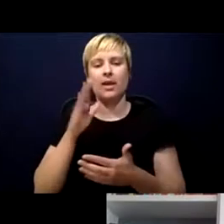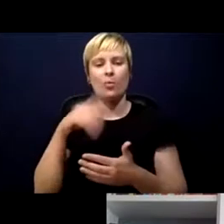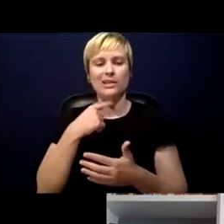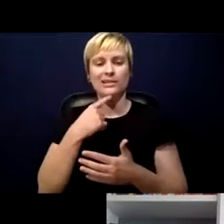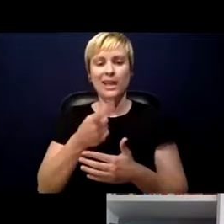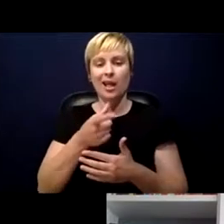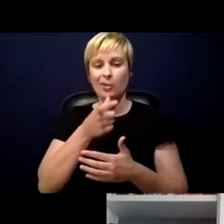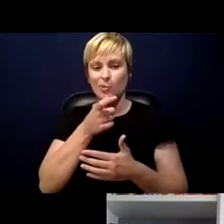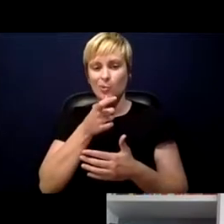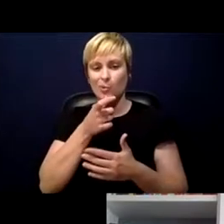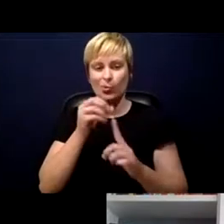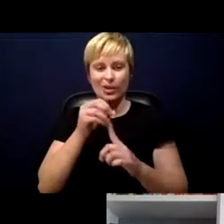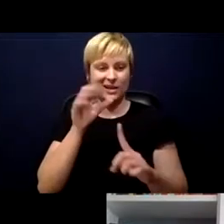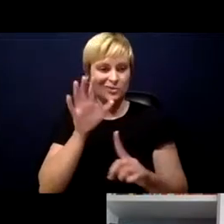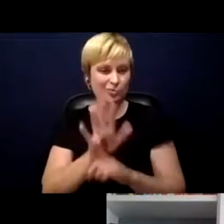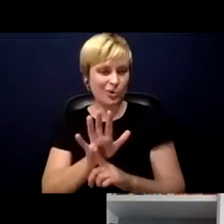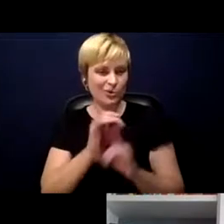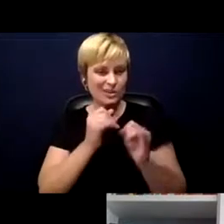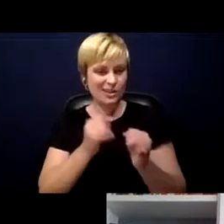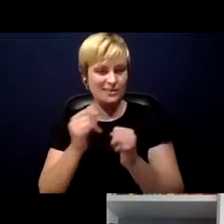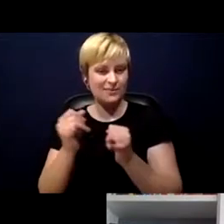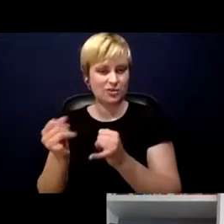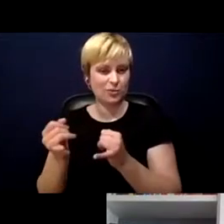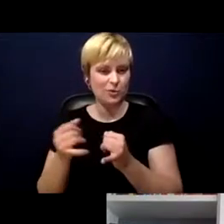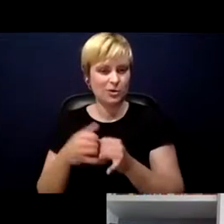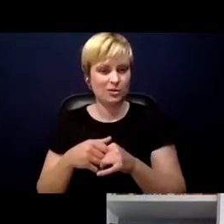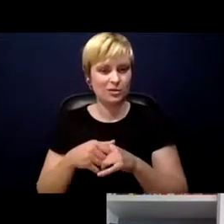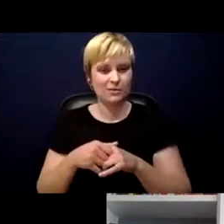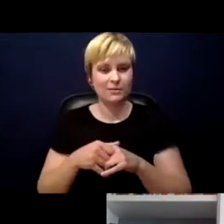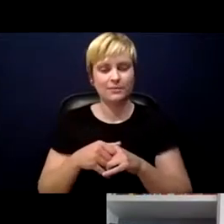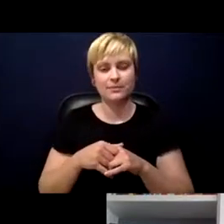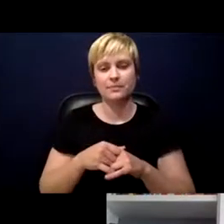in the course of communicating with that individual?